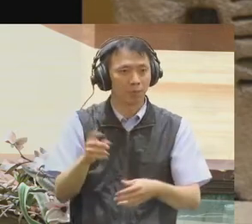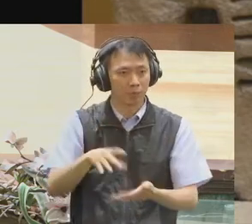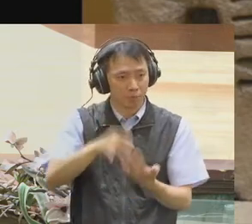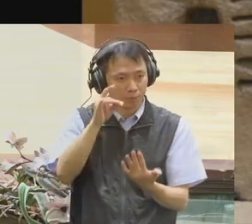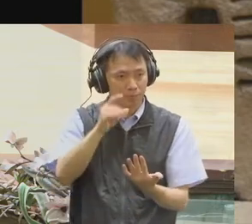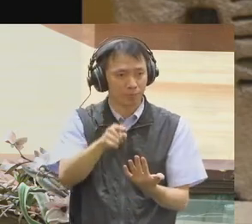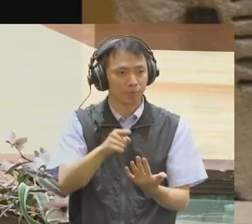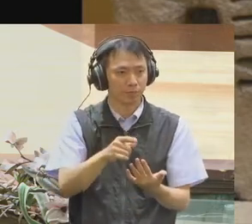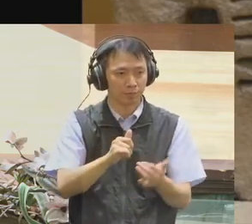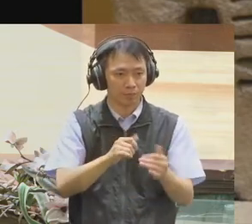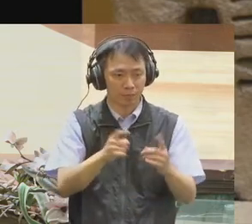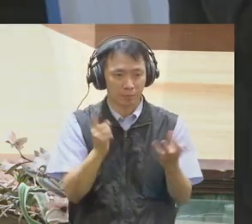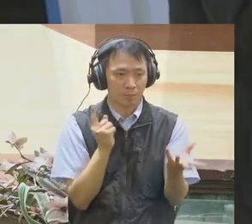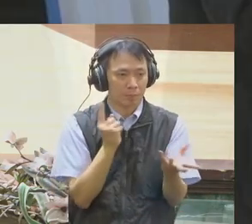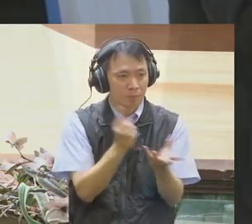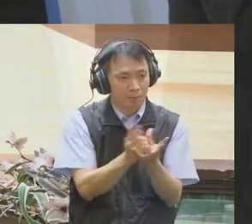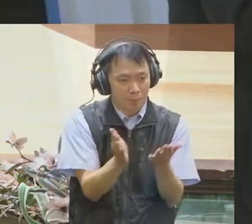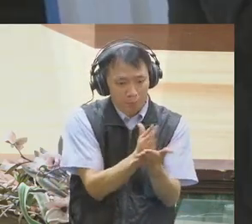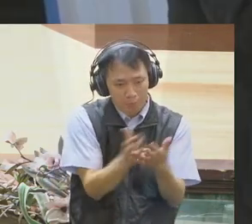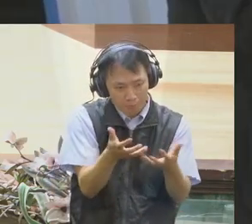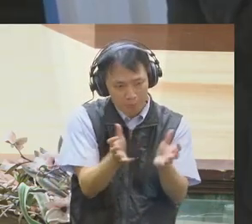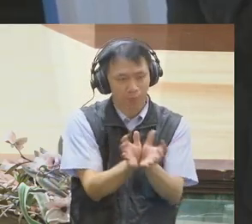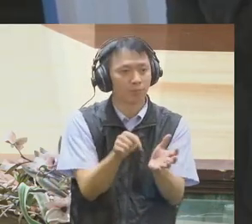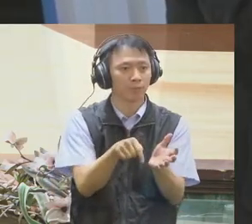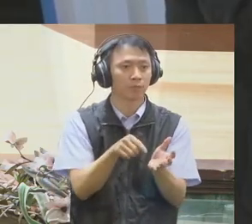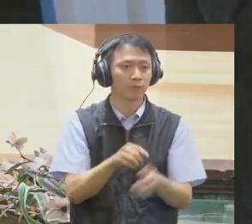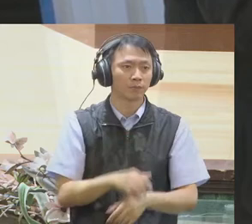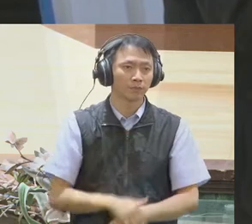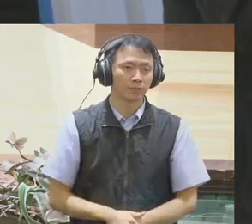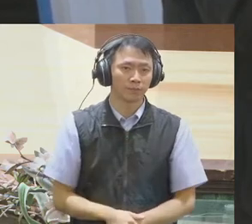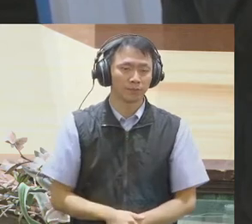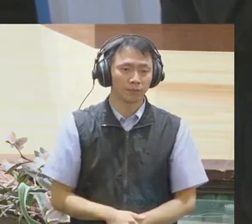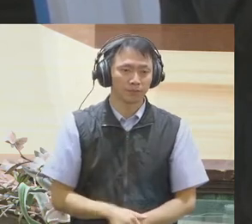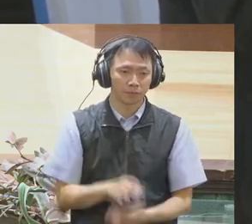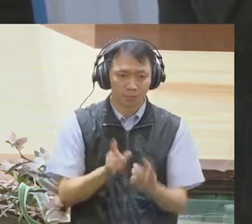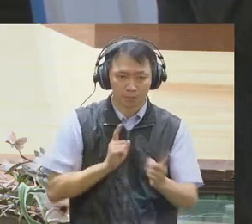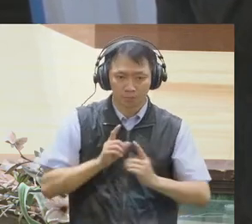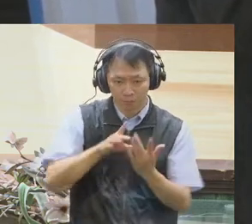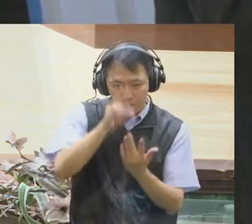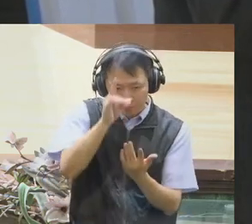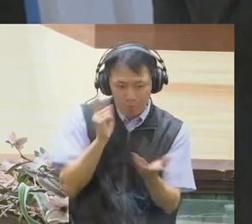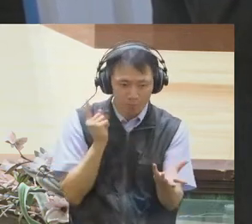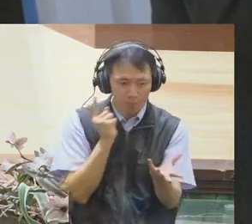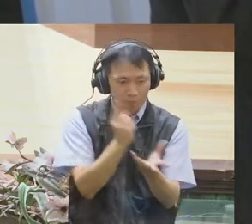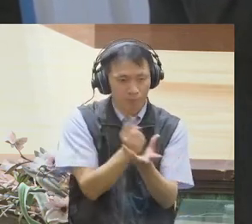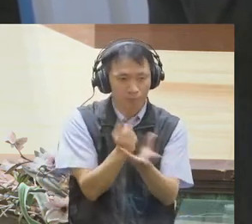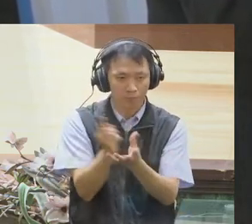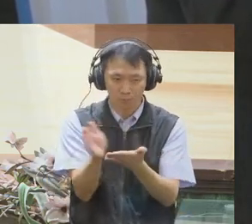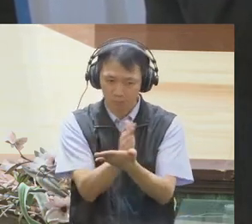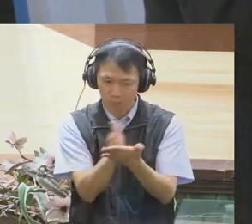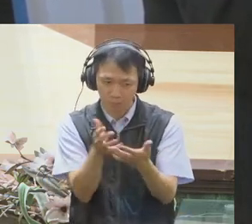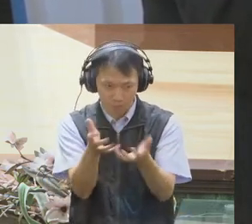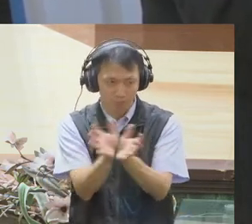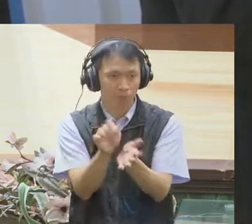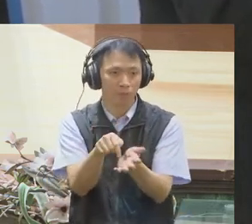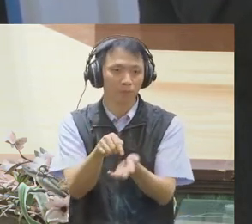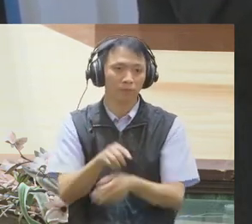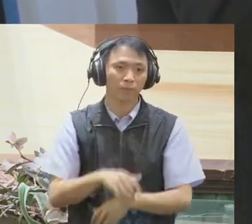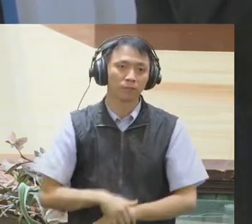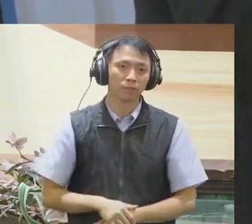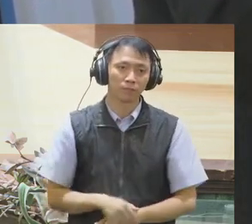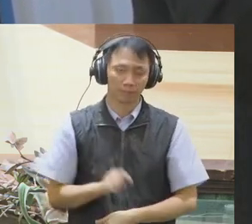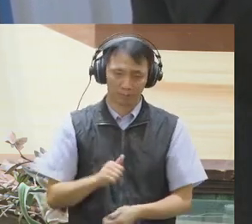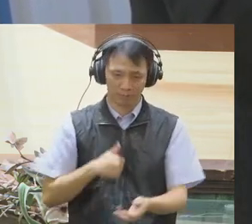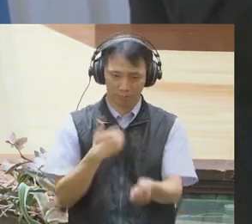Claretarian implemented an algorithm that generated a random selection of citizens, that put citizens in positions of real agenda-setting power.